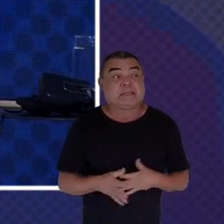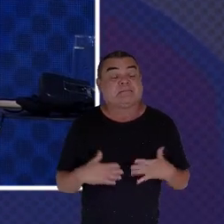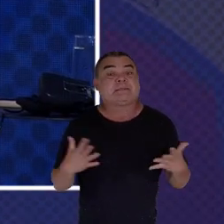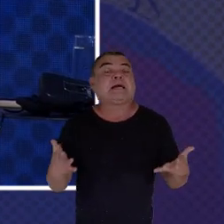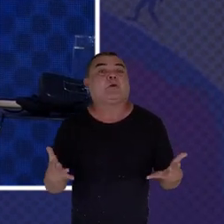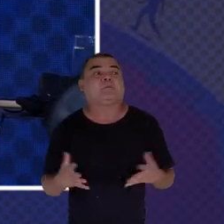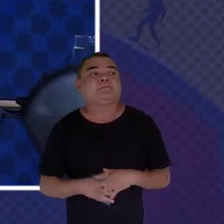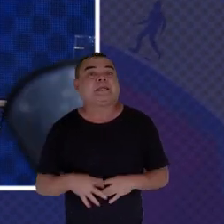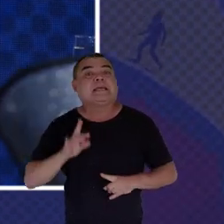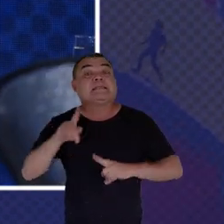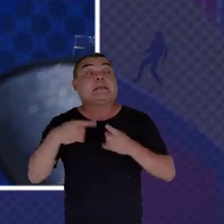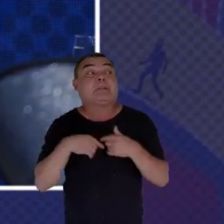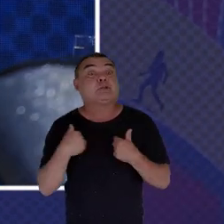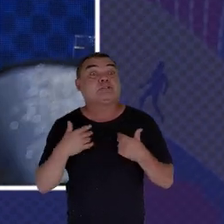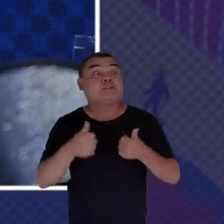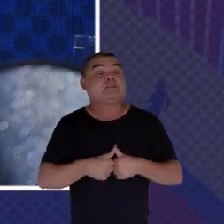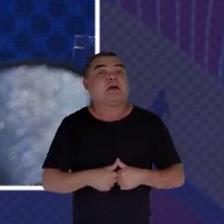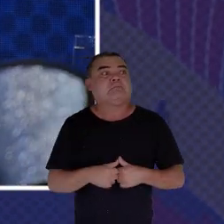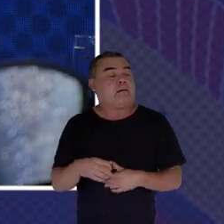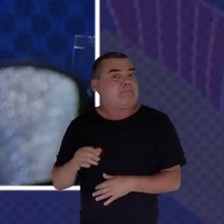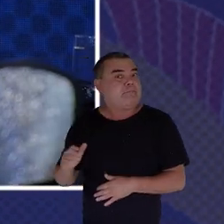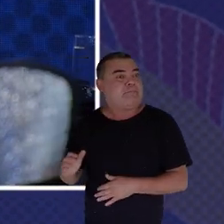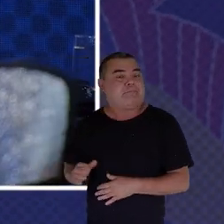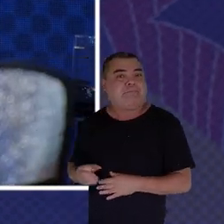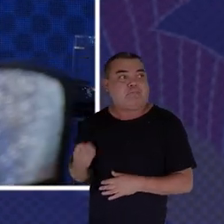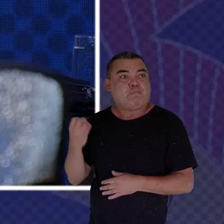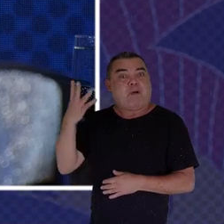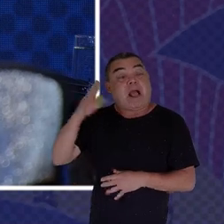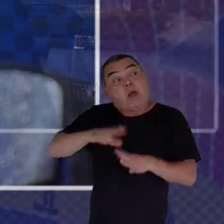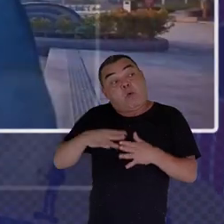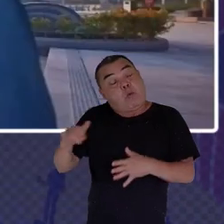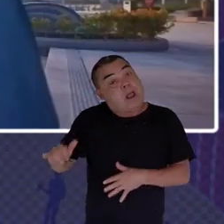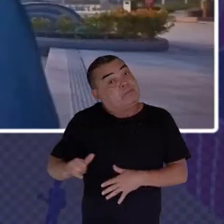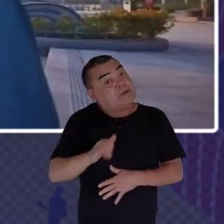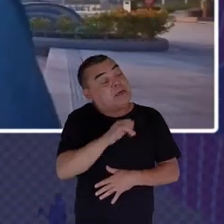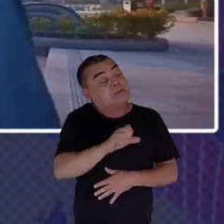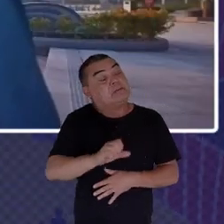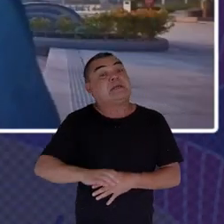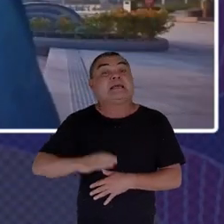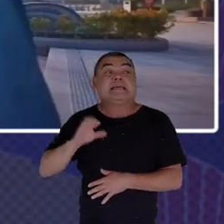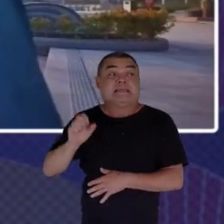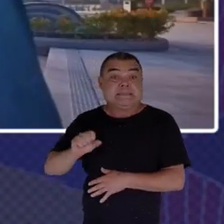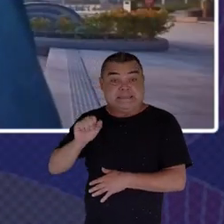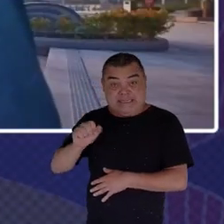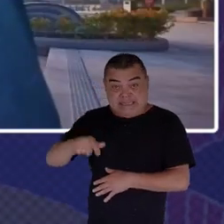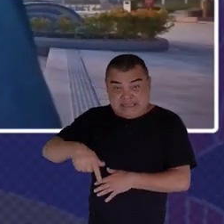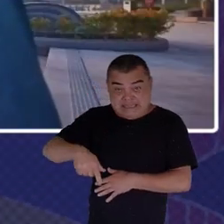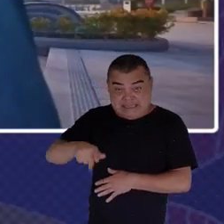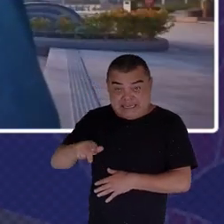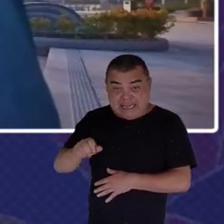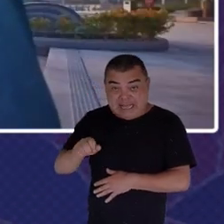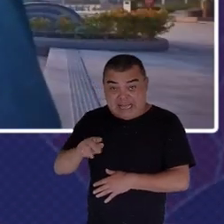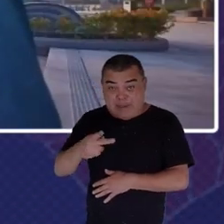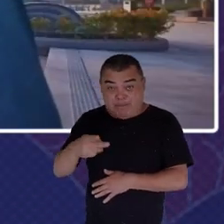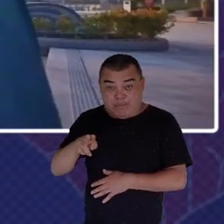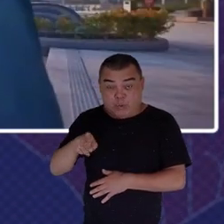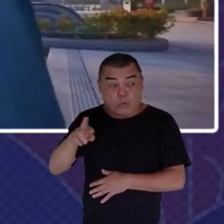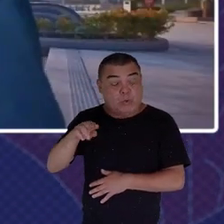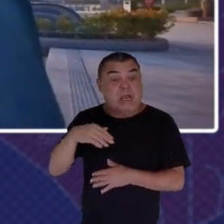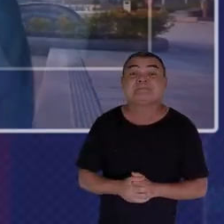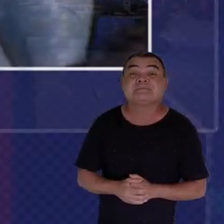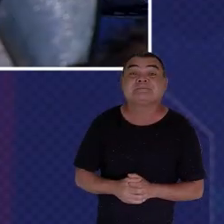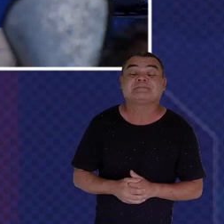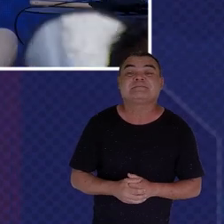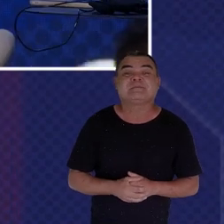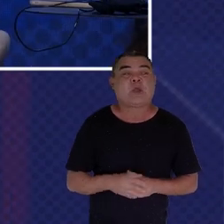Singapore first And I'm happy to invite Aaron Aaron, are you there? I am